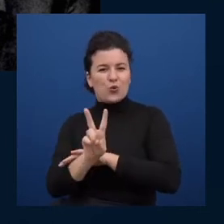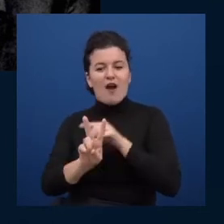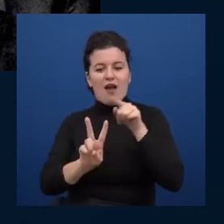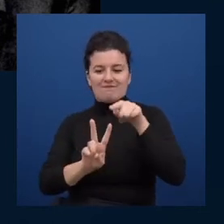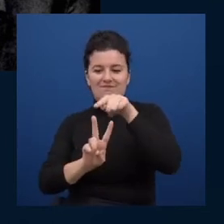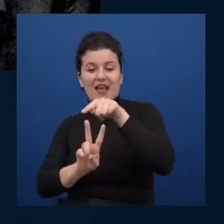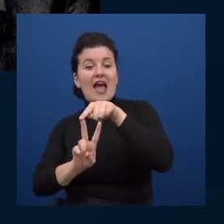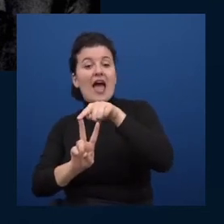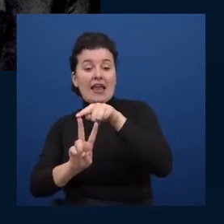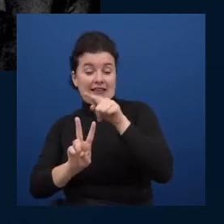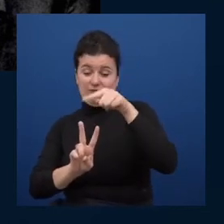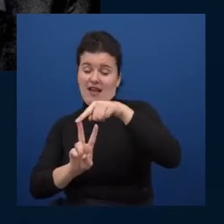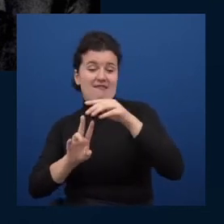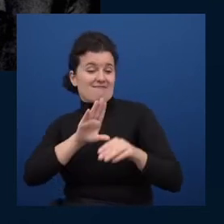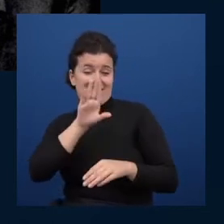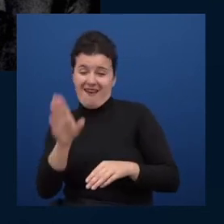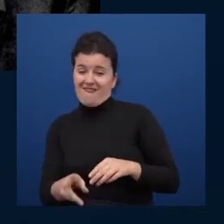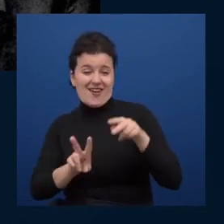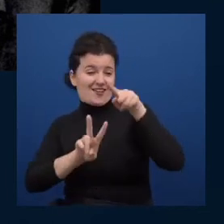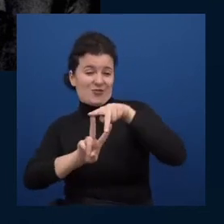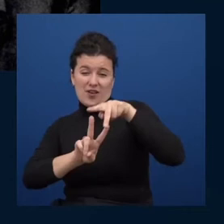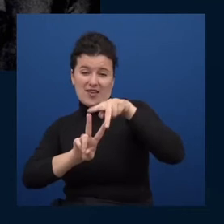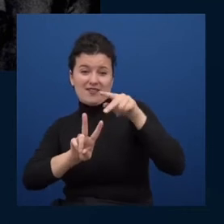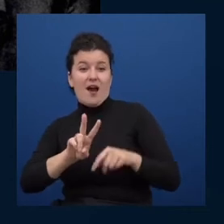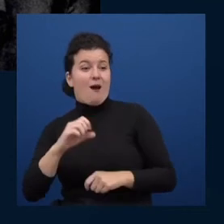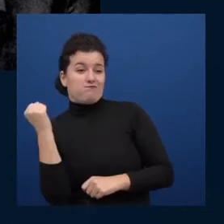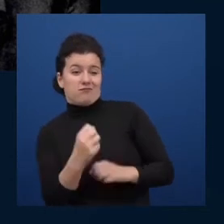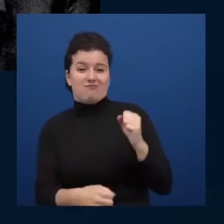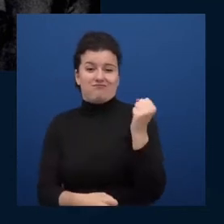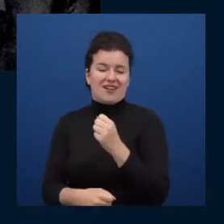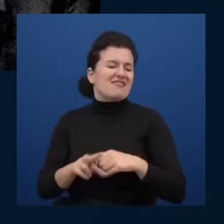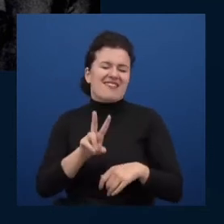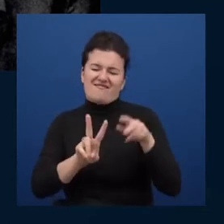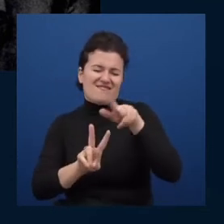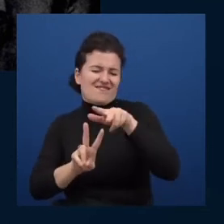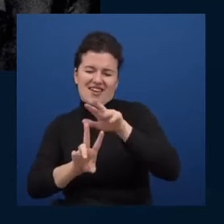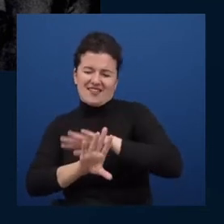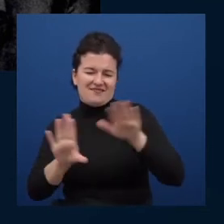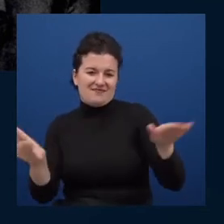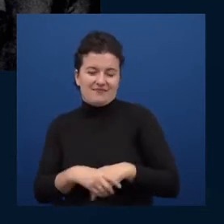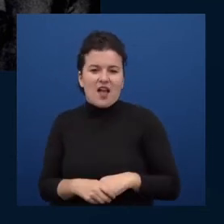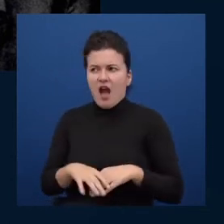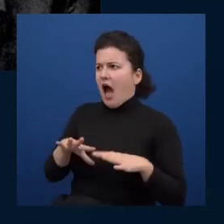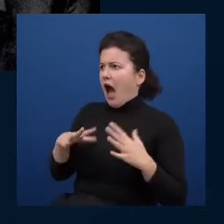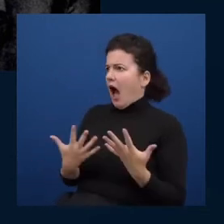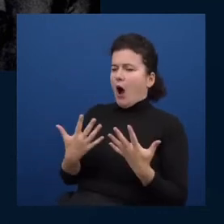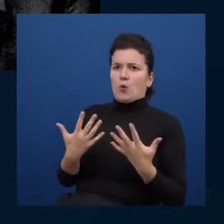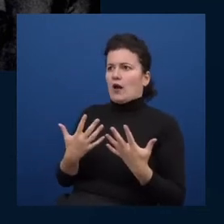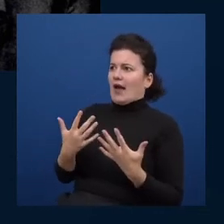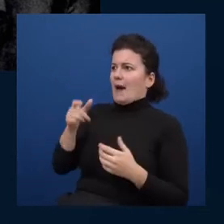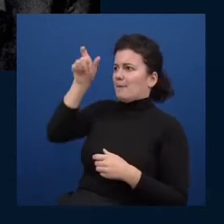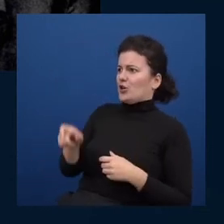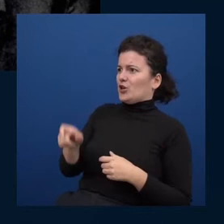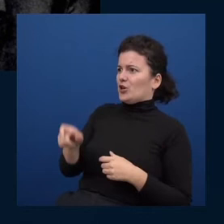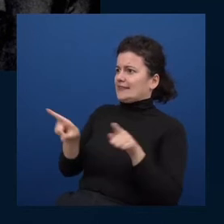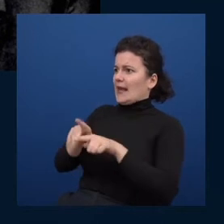it wasn't it's never twins it's never twin murderers that are on the you know how was he in two places at once was it twins no it's